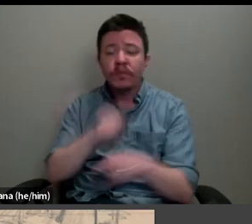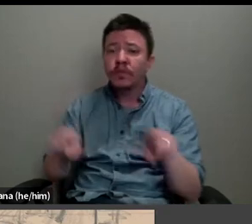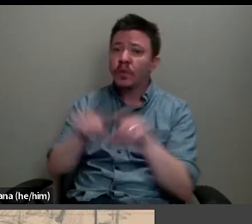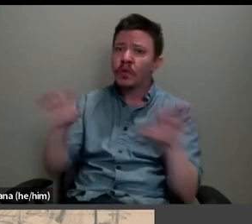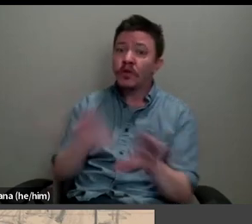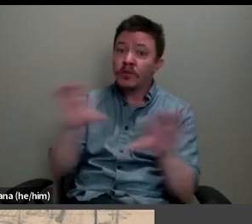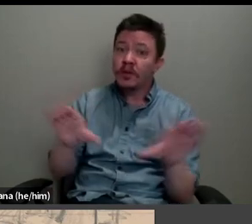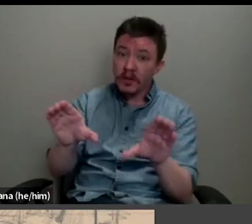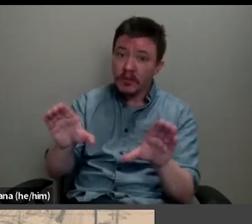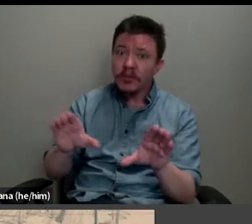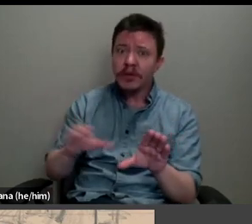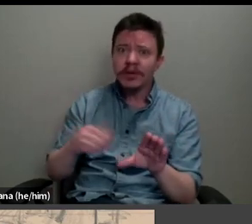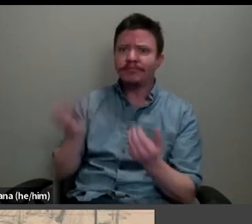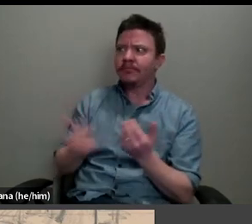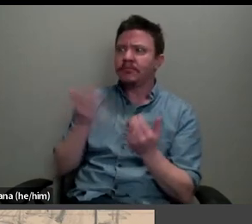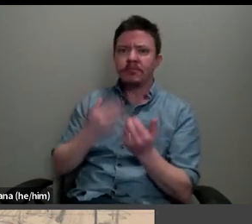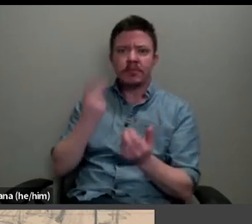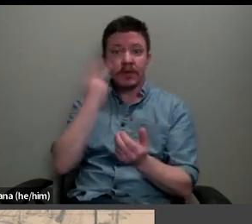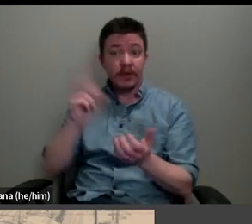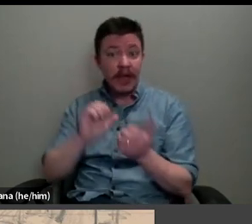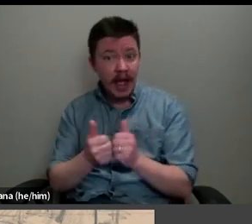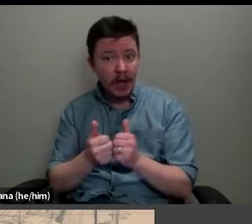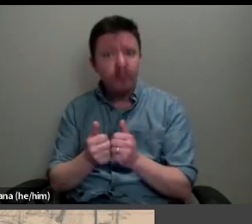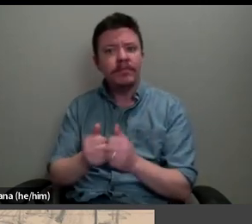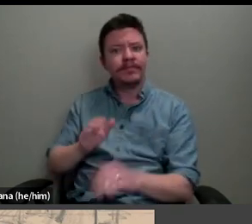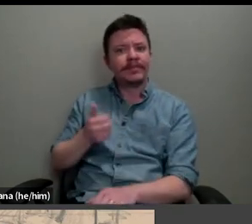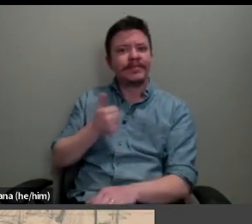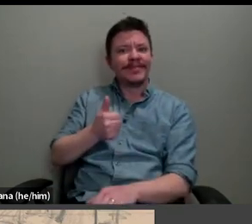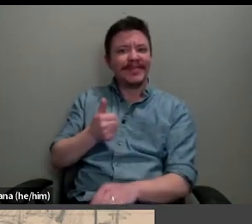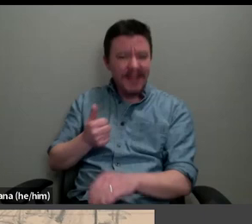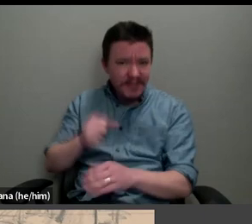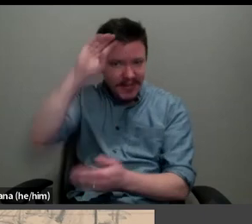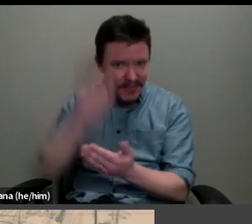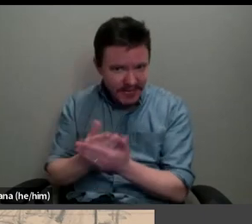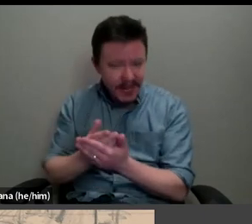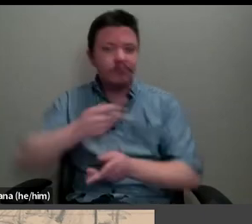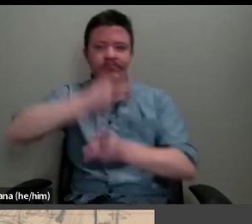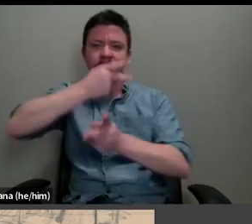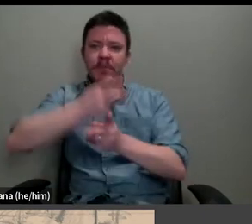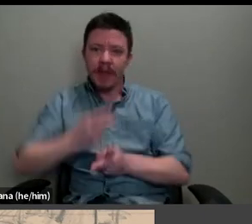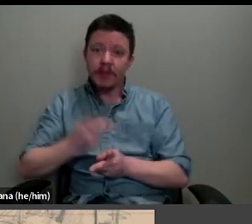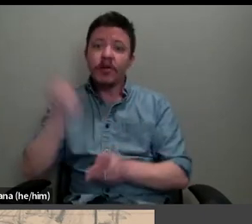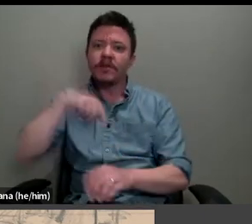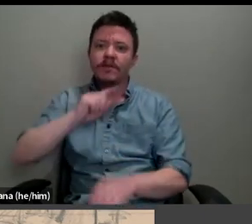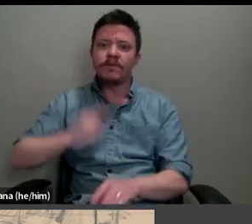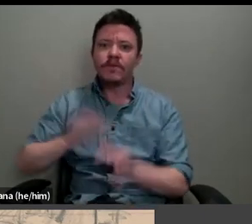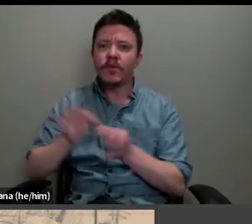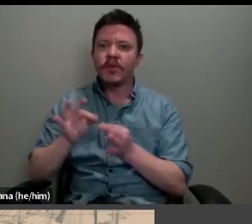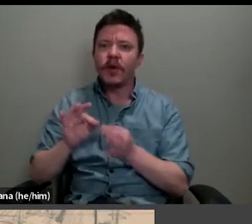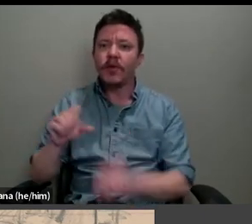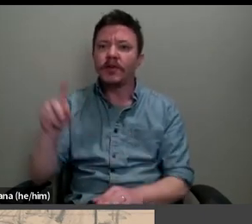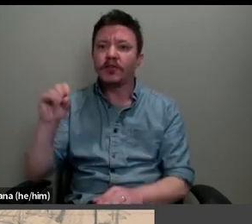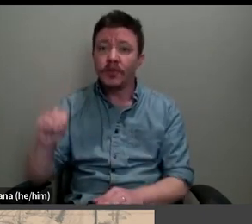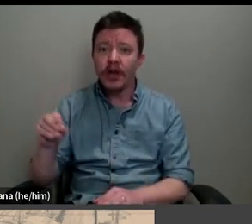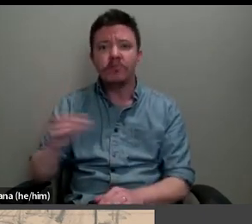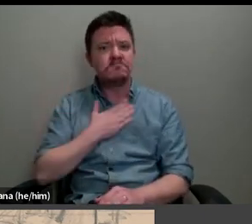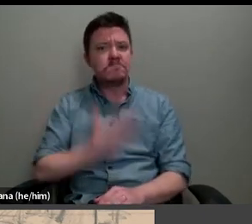available to his vision by virtue of being the son of the patron of a family sewing atelier, who was willing to pose for,